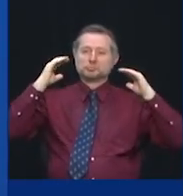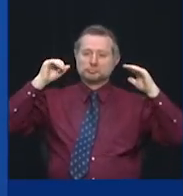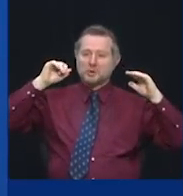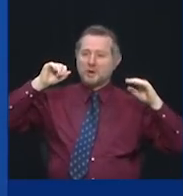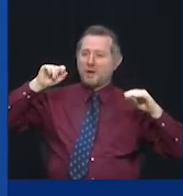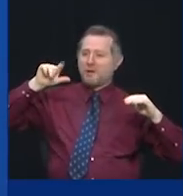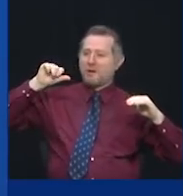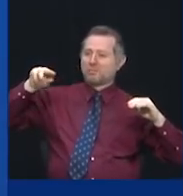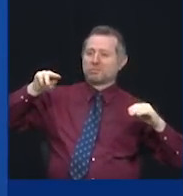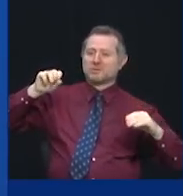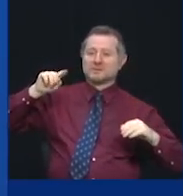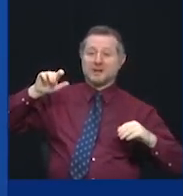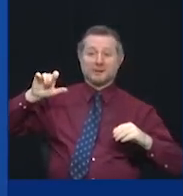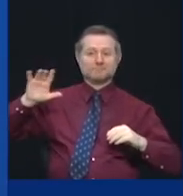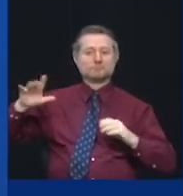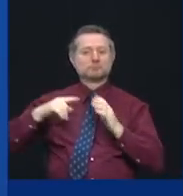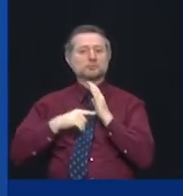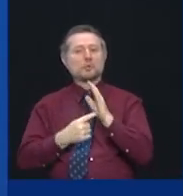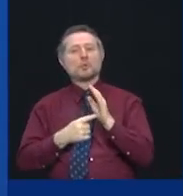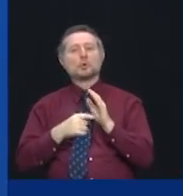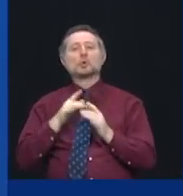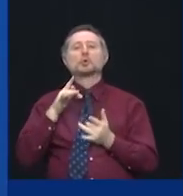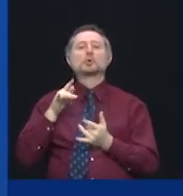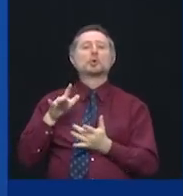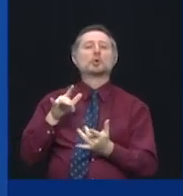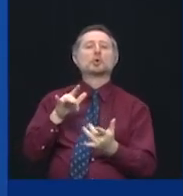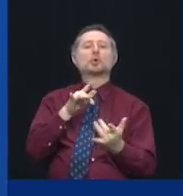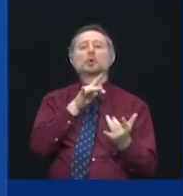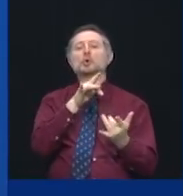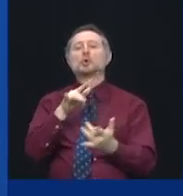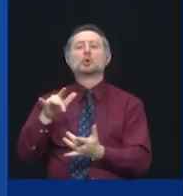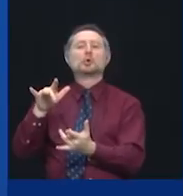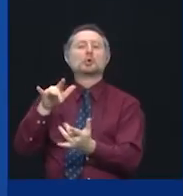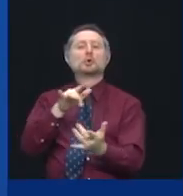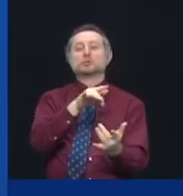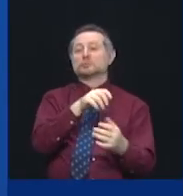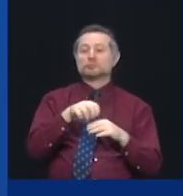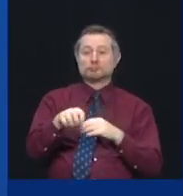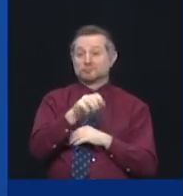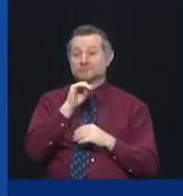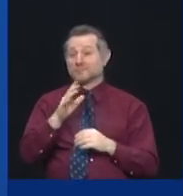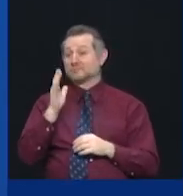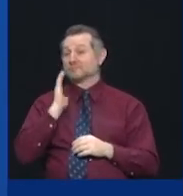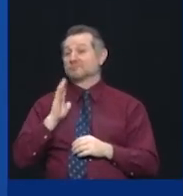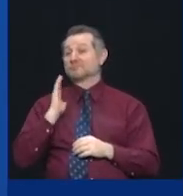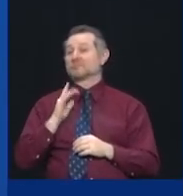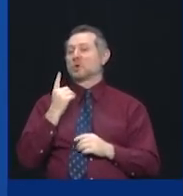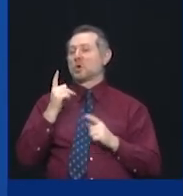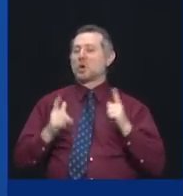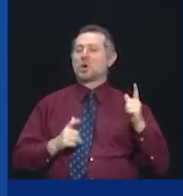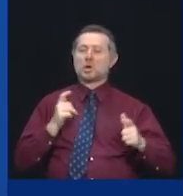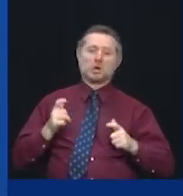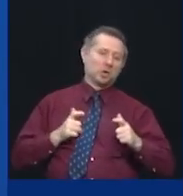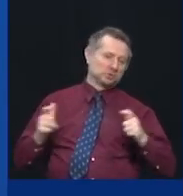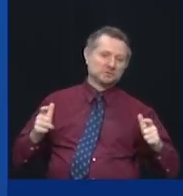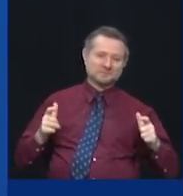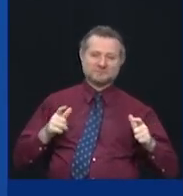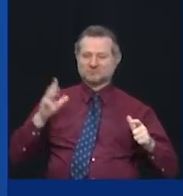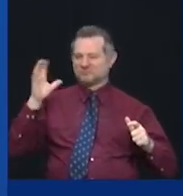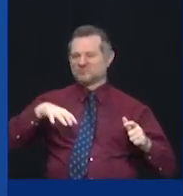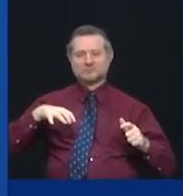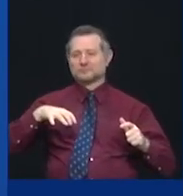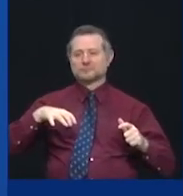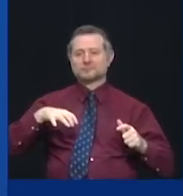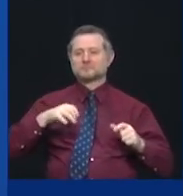tour afterwards, because it's no longer just one large space. It is a multi-purpose facility that